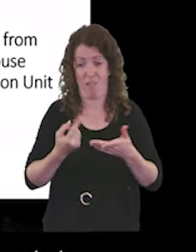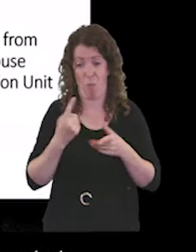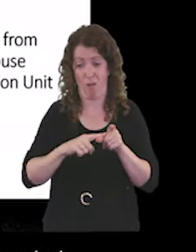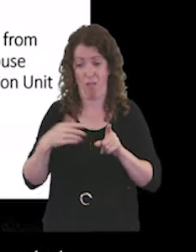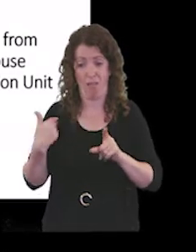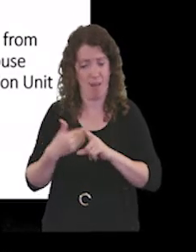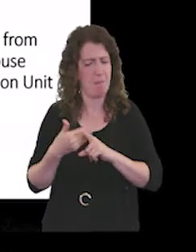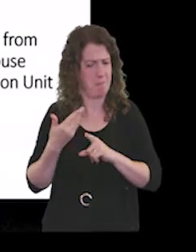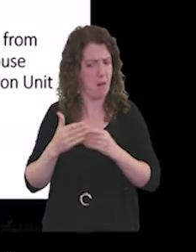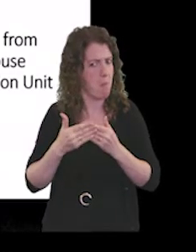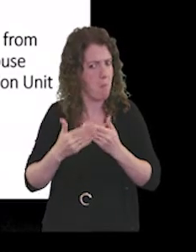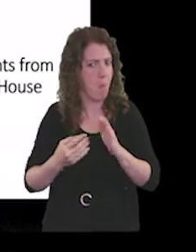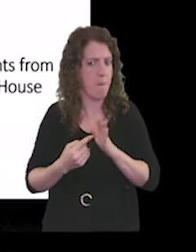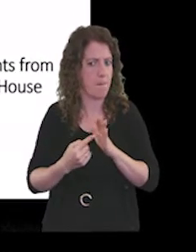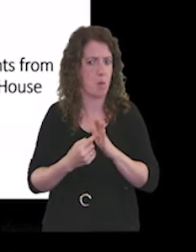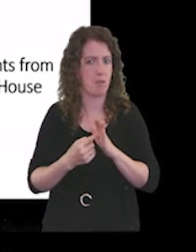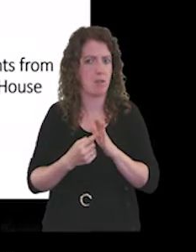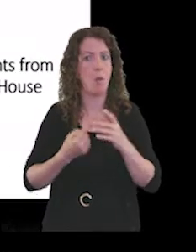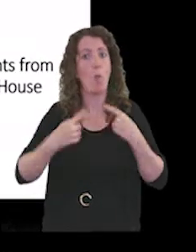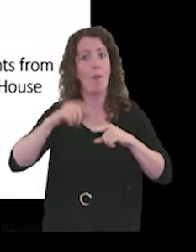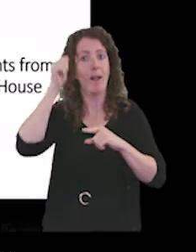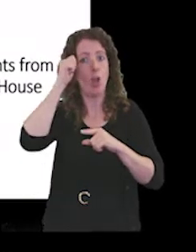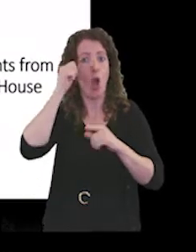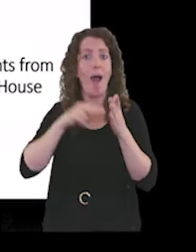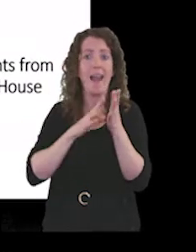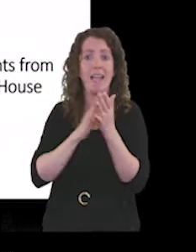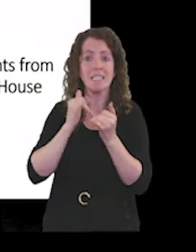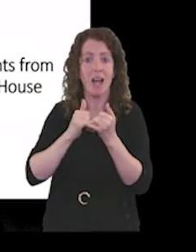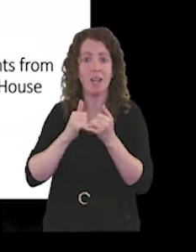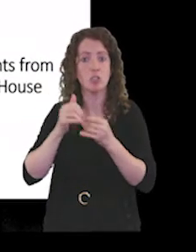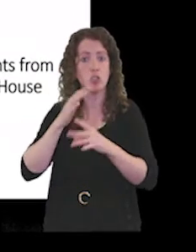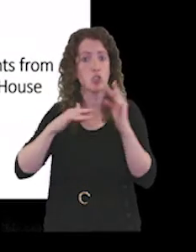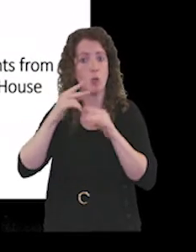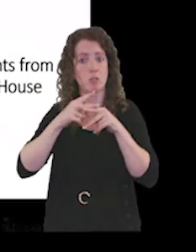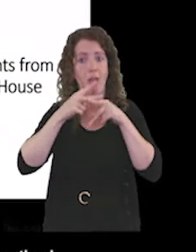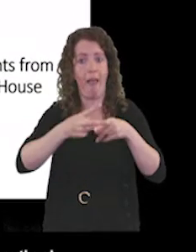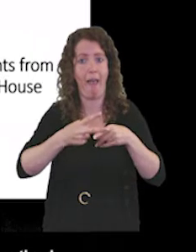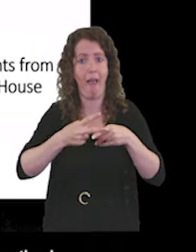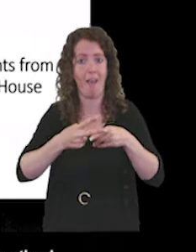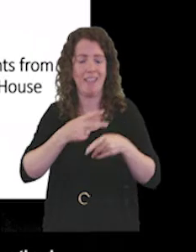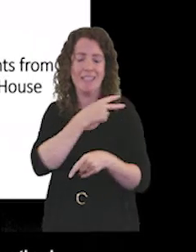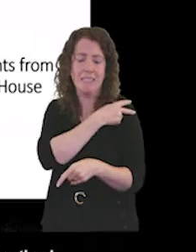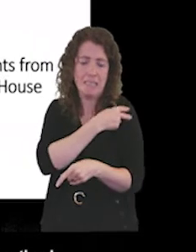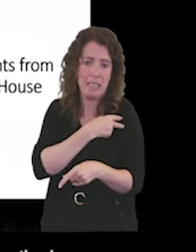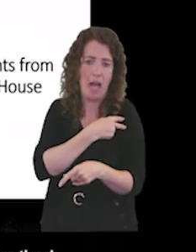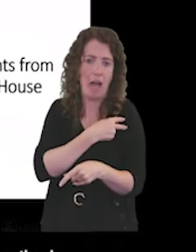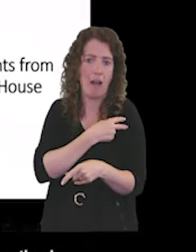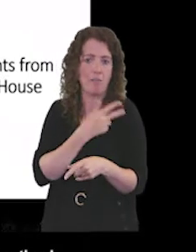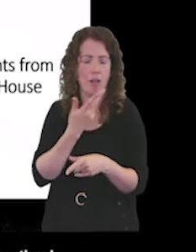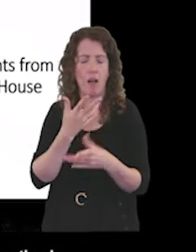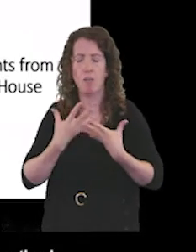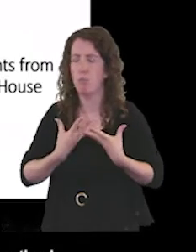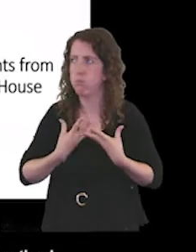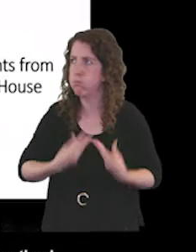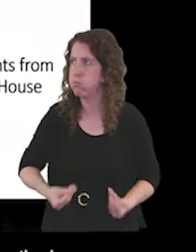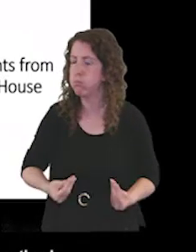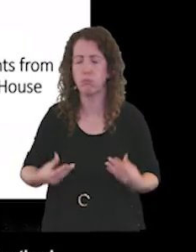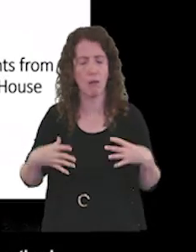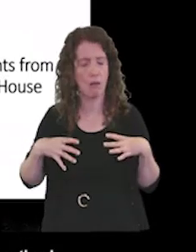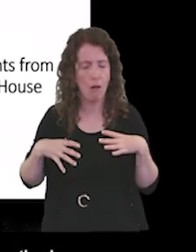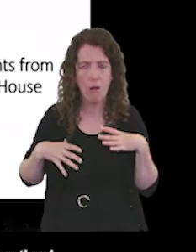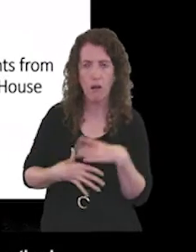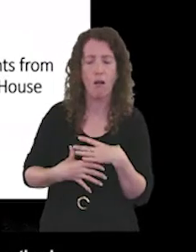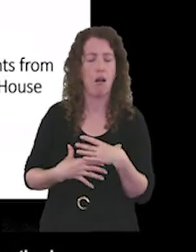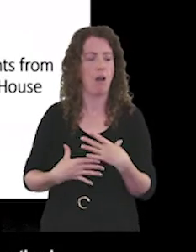year. We know that across the NHS and social care that staff are exhausted and